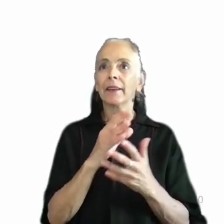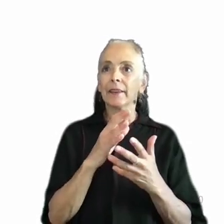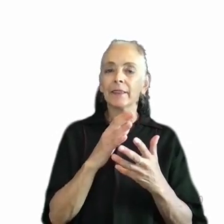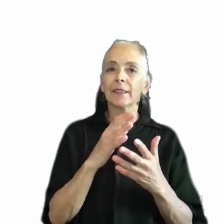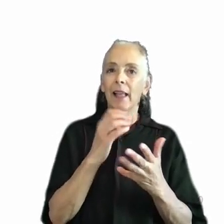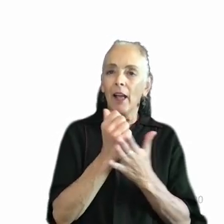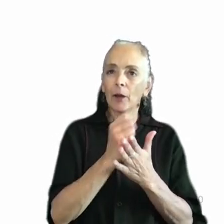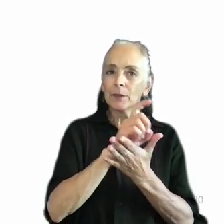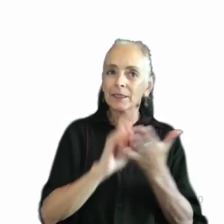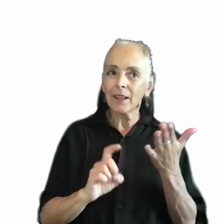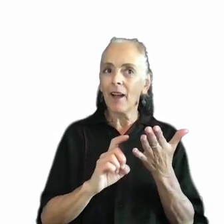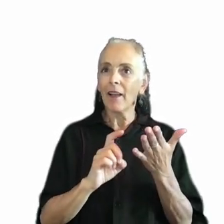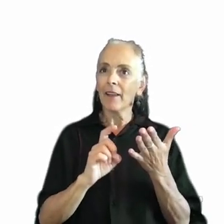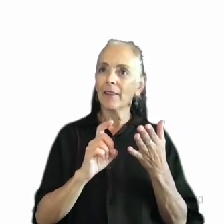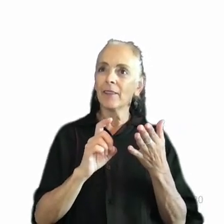for players playing their game.